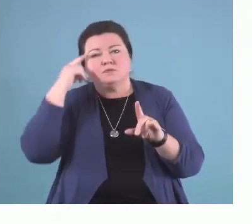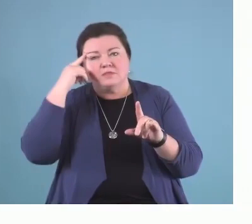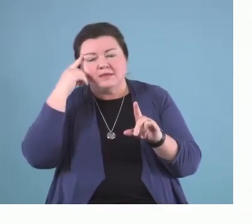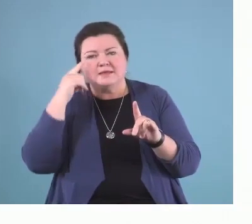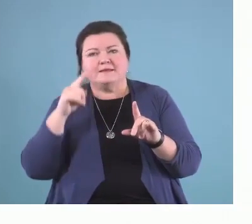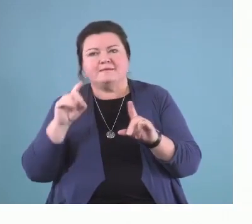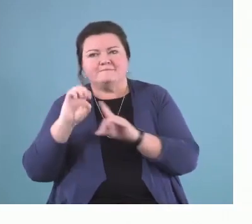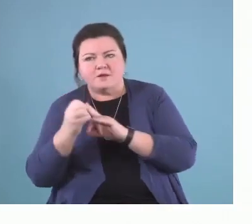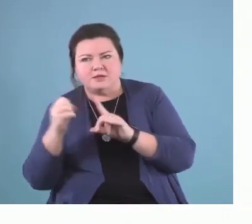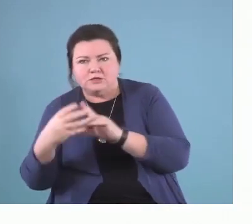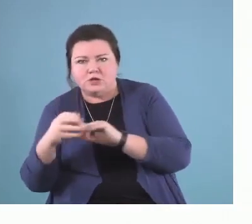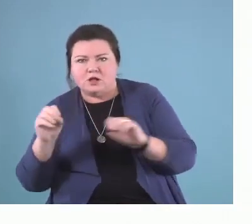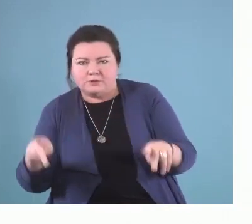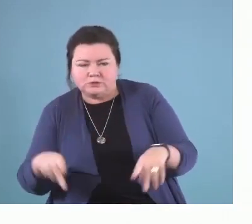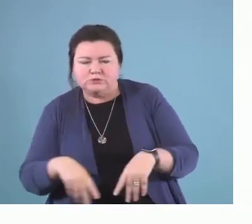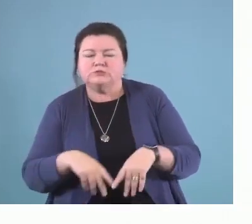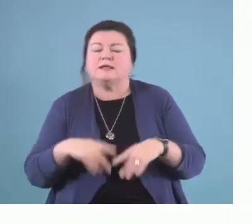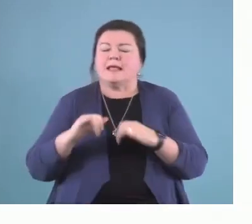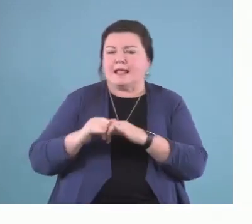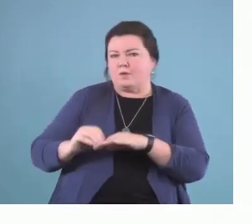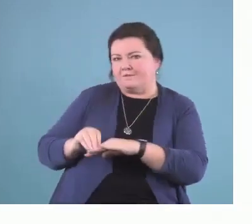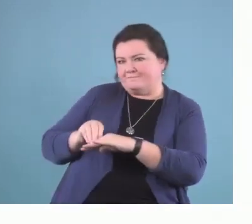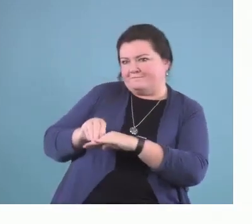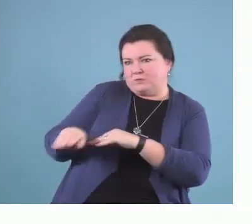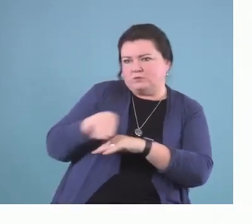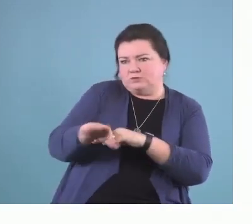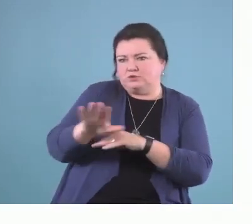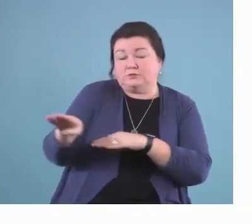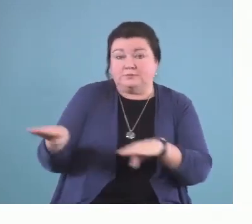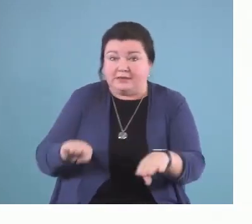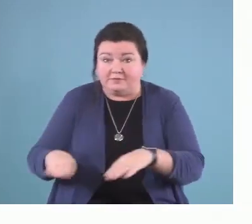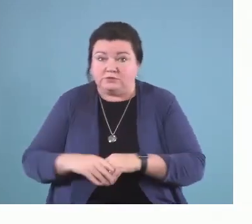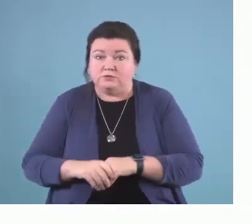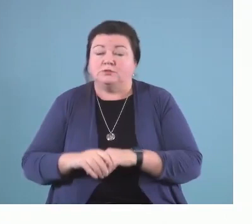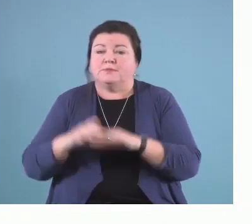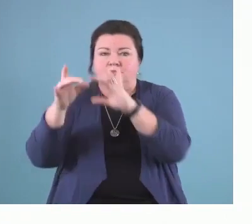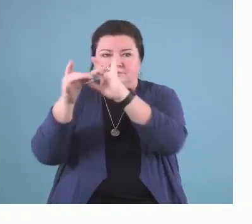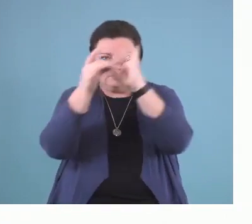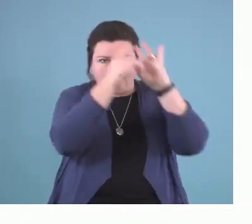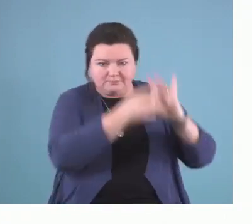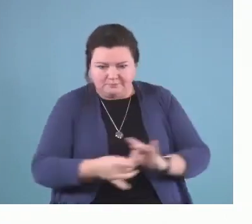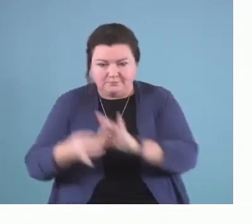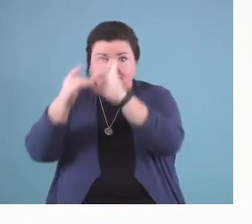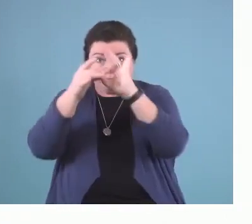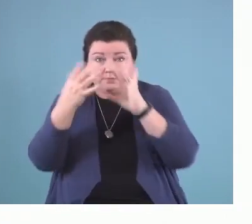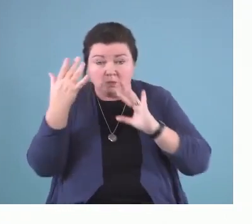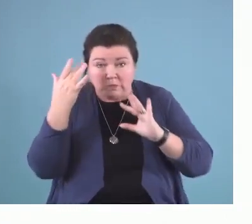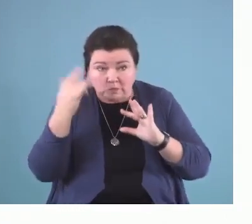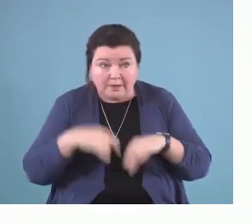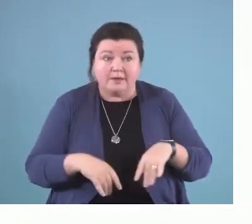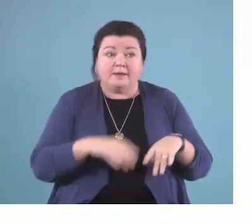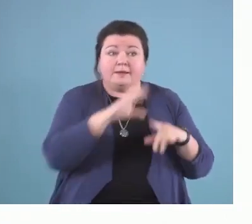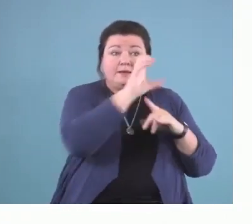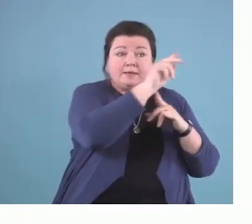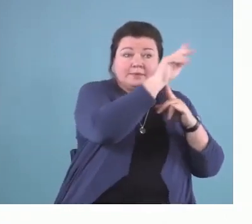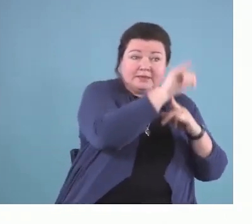influences on behavior interact in that capability, opportunity, and